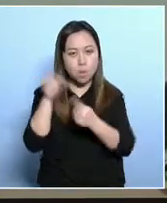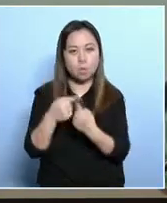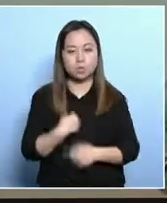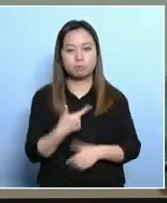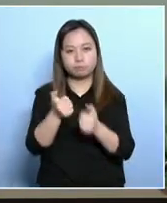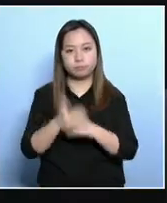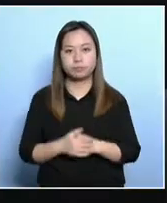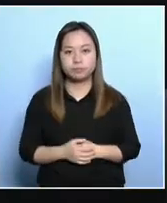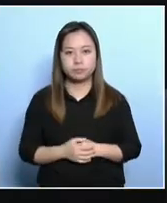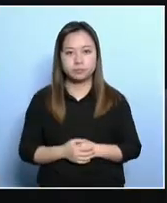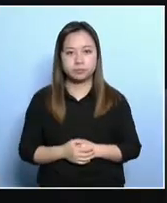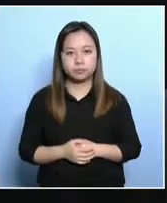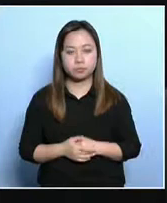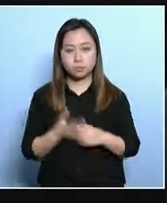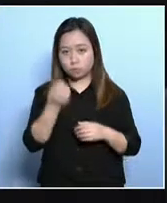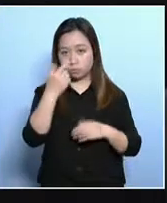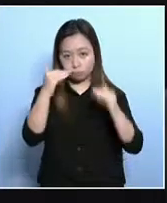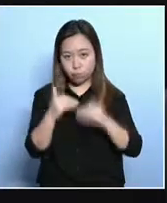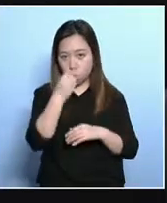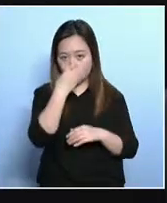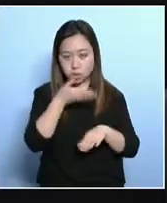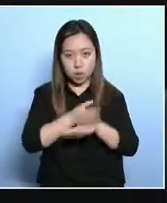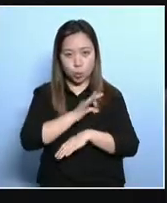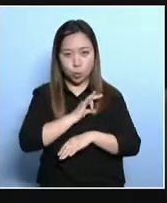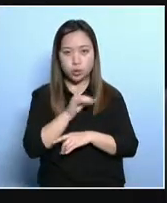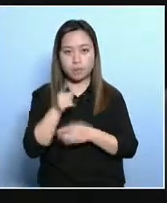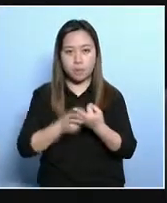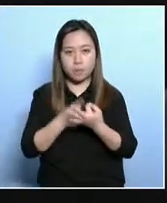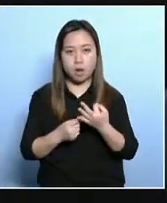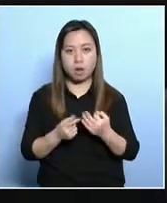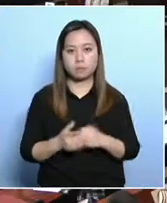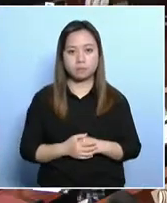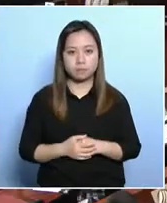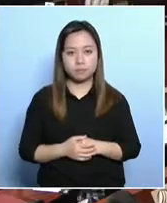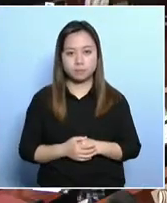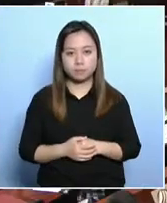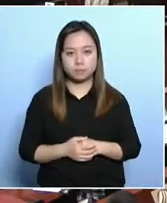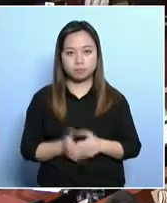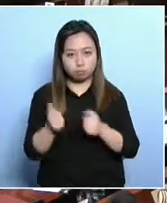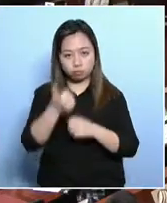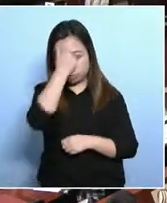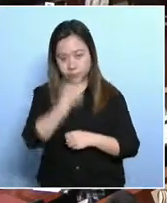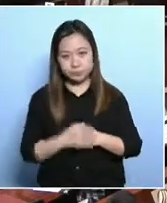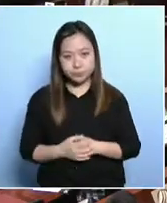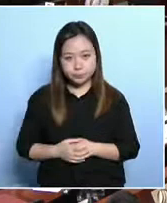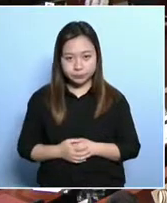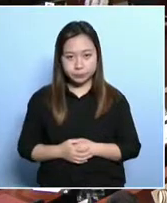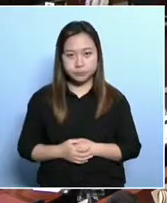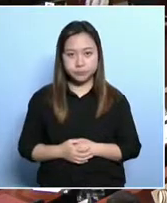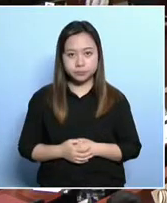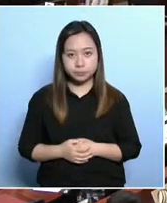should set up short, medium and long term poverty eradication objectives. Next, Hong Kong